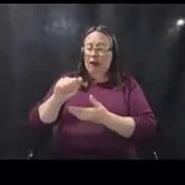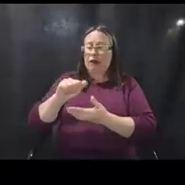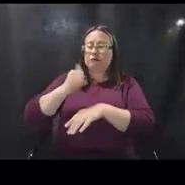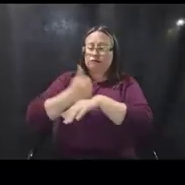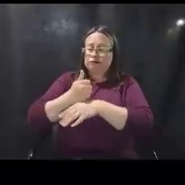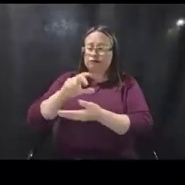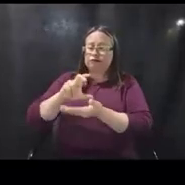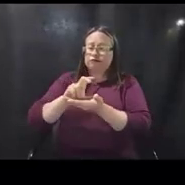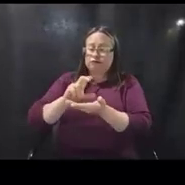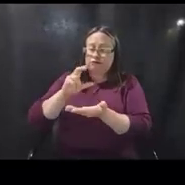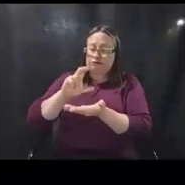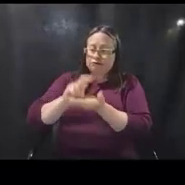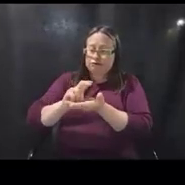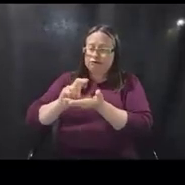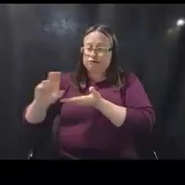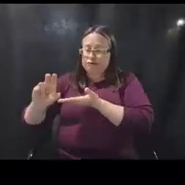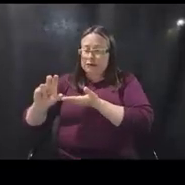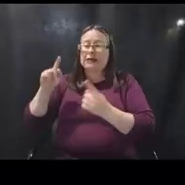until the work is complete.